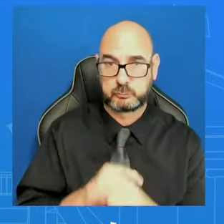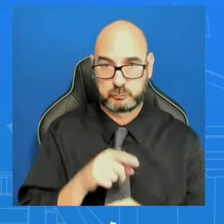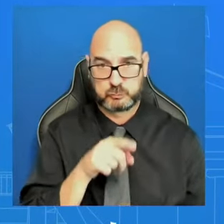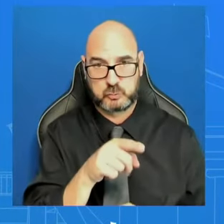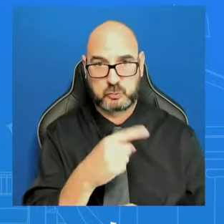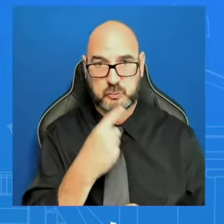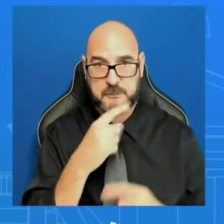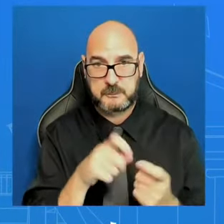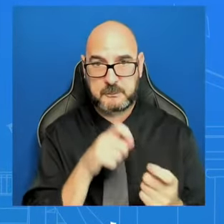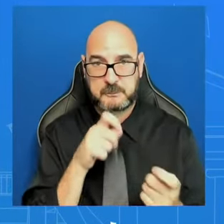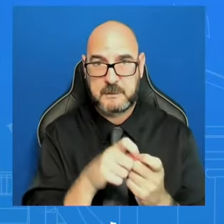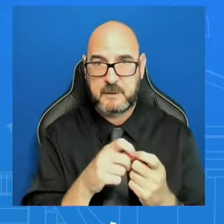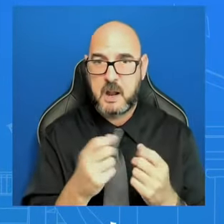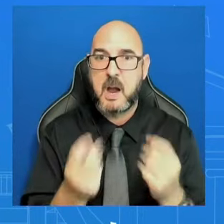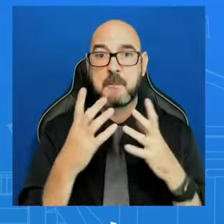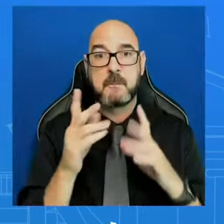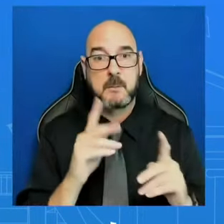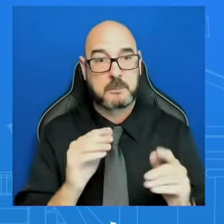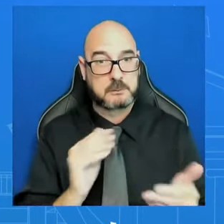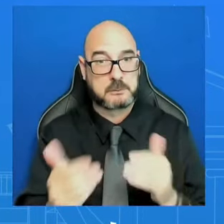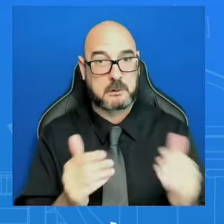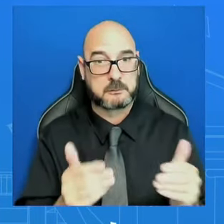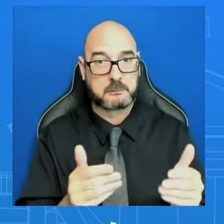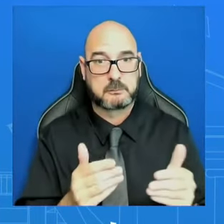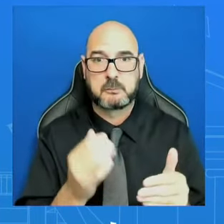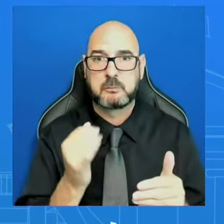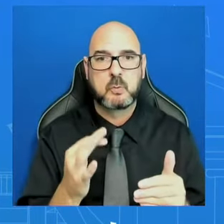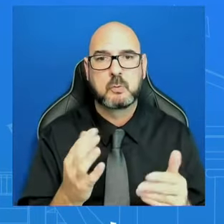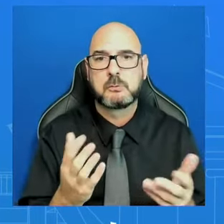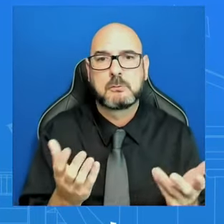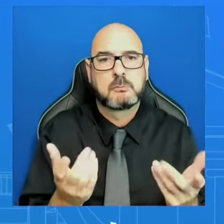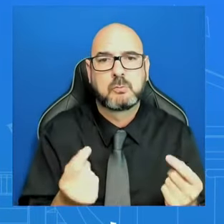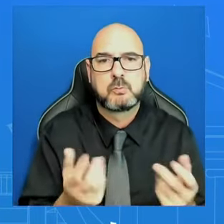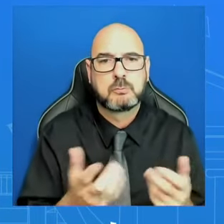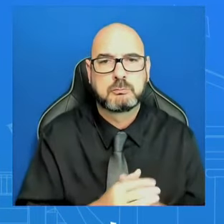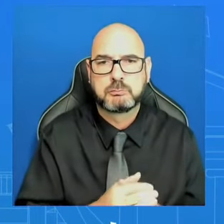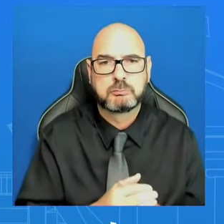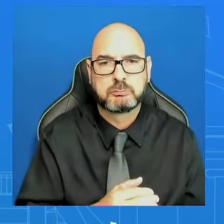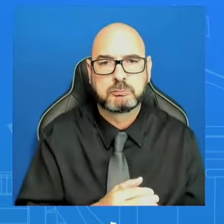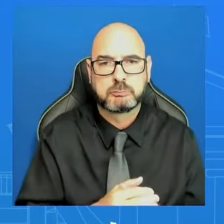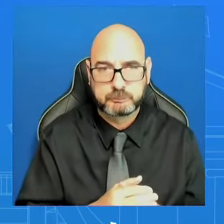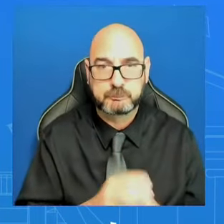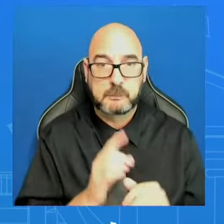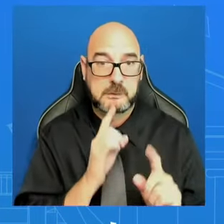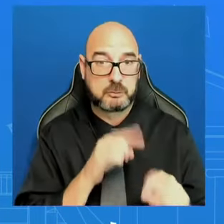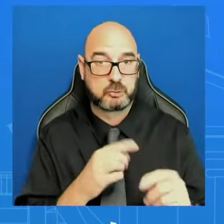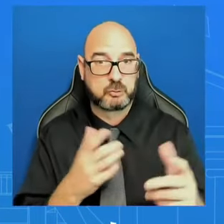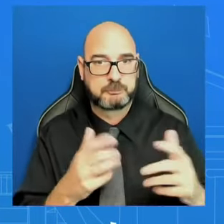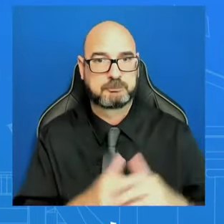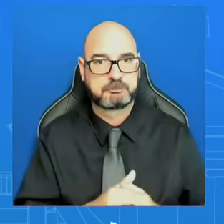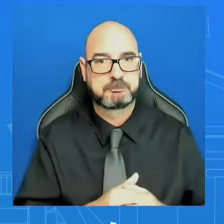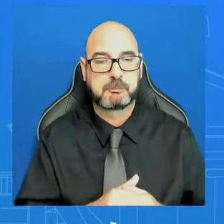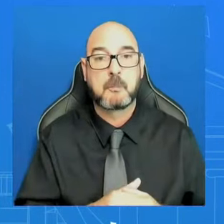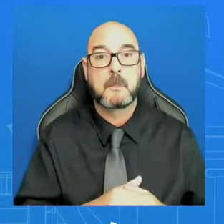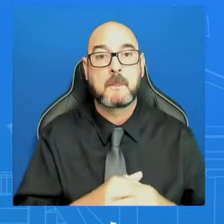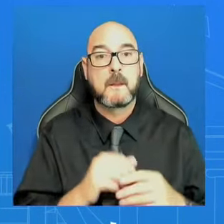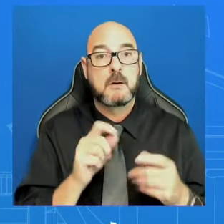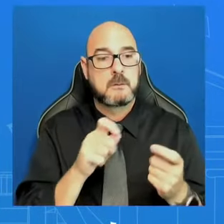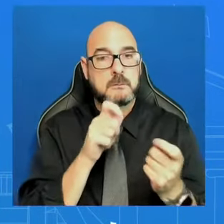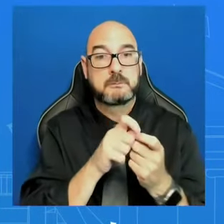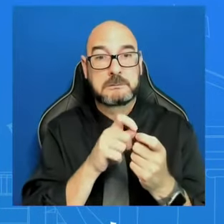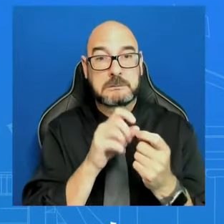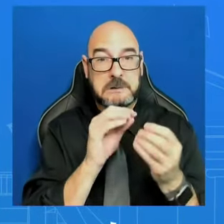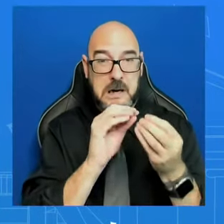what we are looking to see and hope to see here in coming hours and days is a dramatic